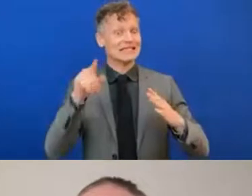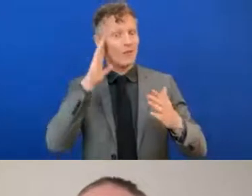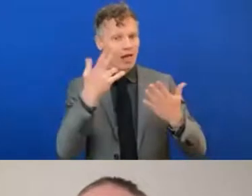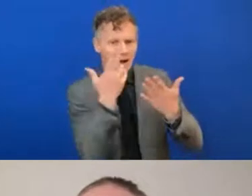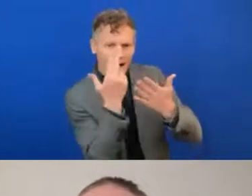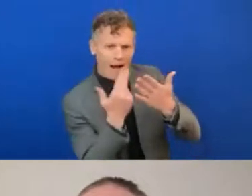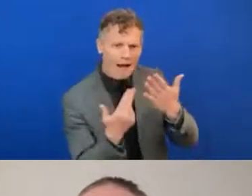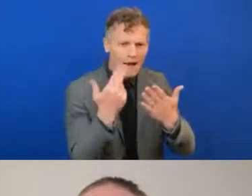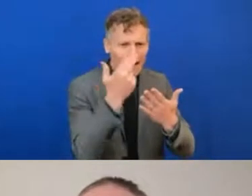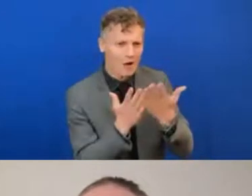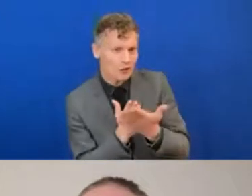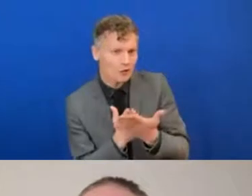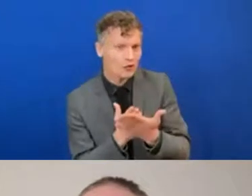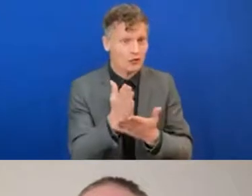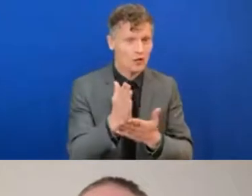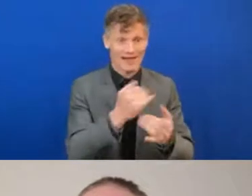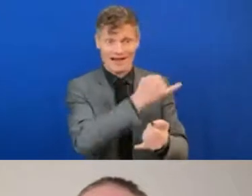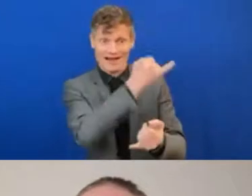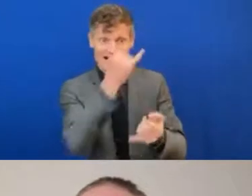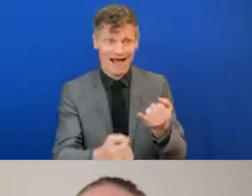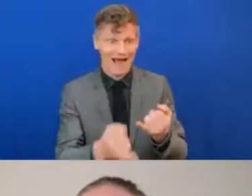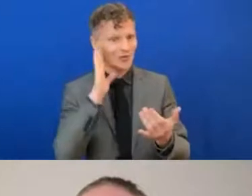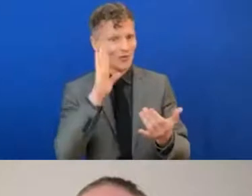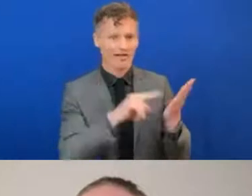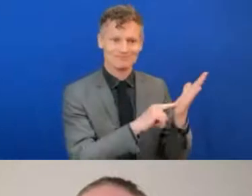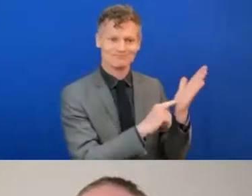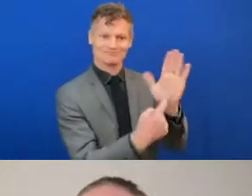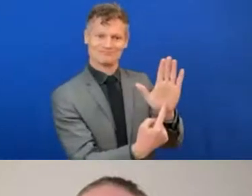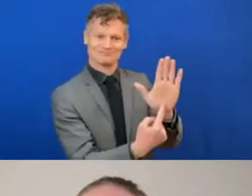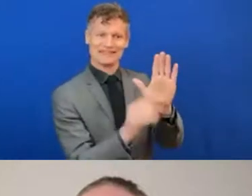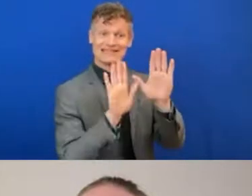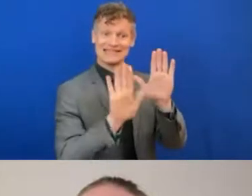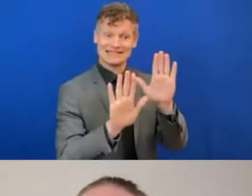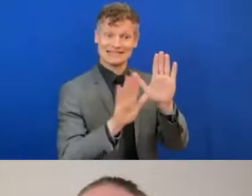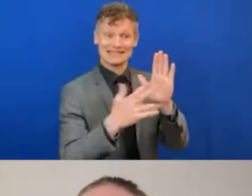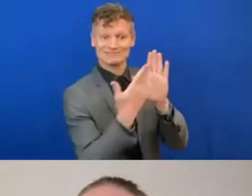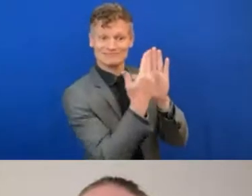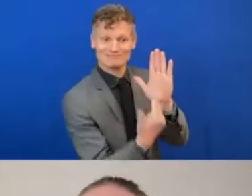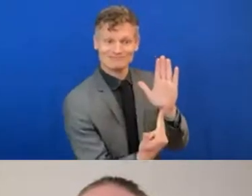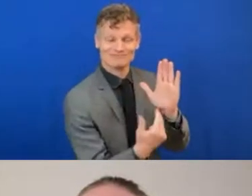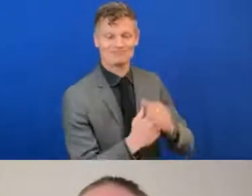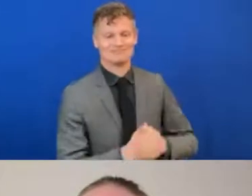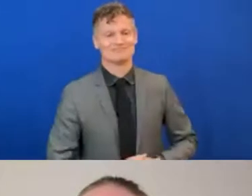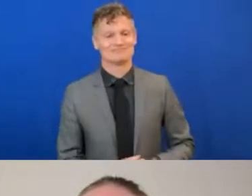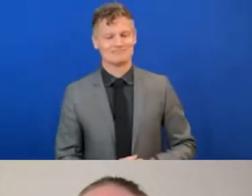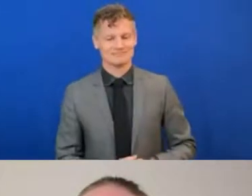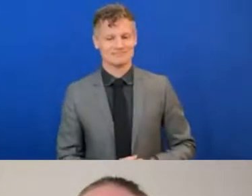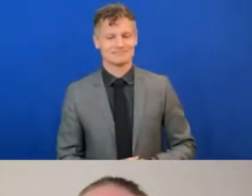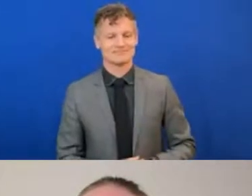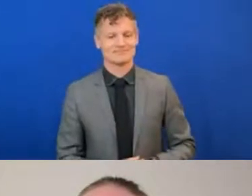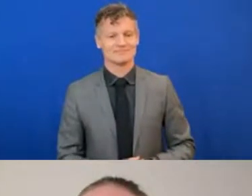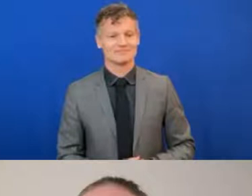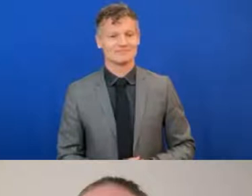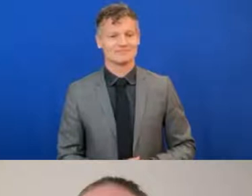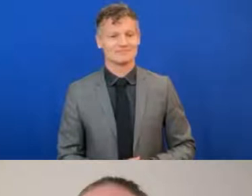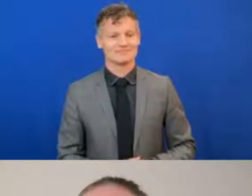will rejoin him at the end and he will show us the image that he has done throughout this session, which